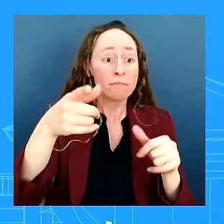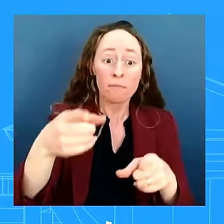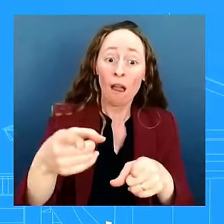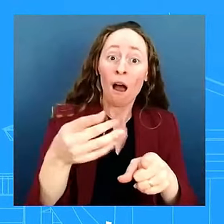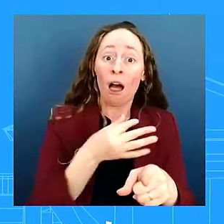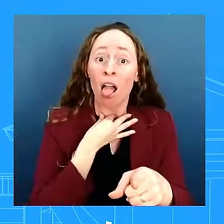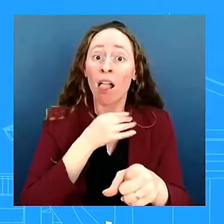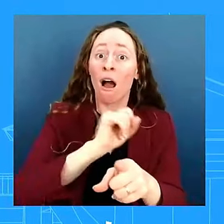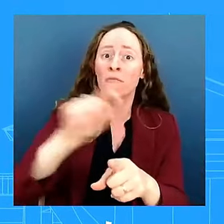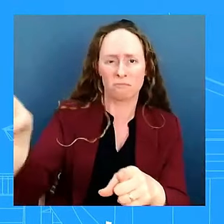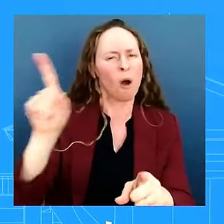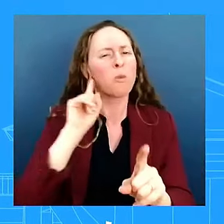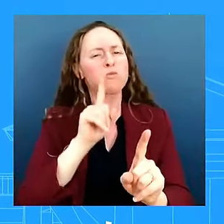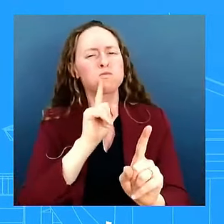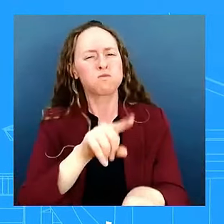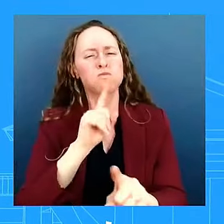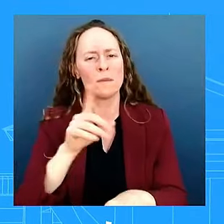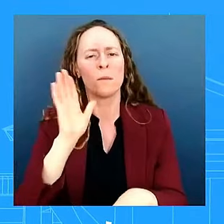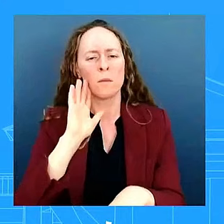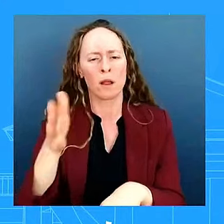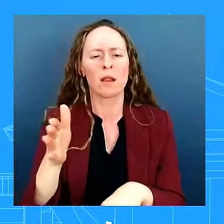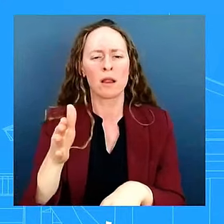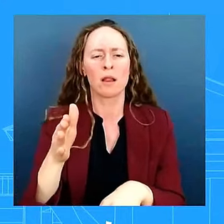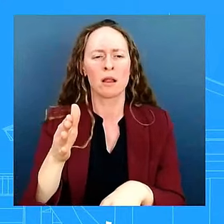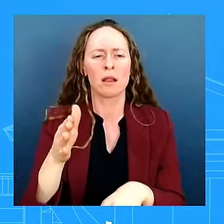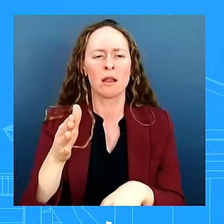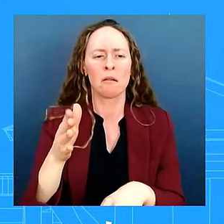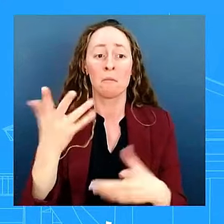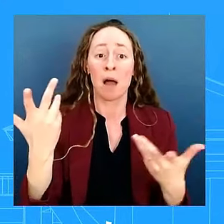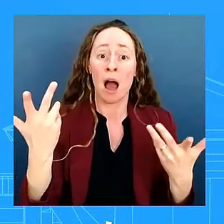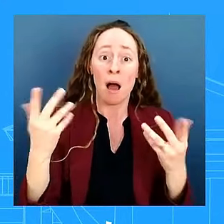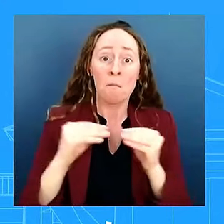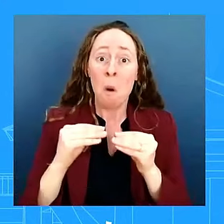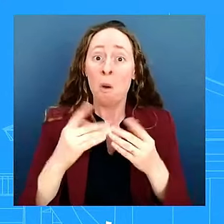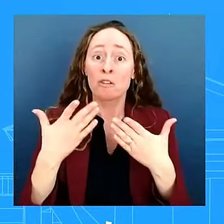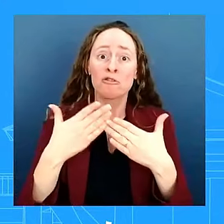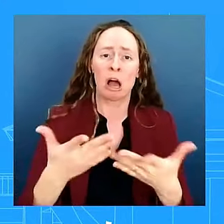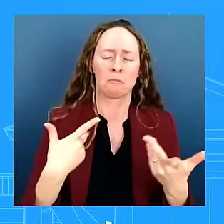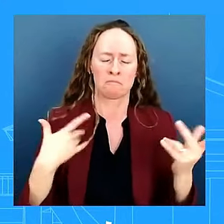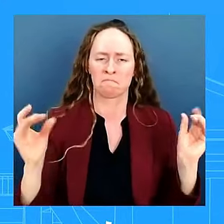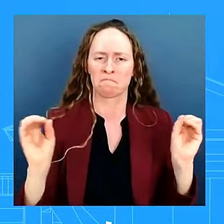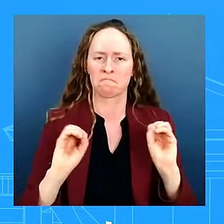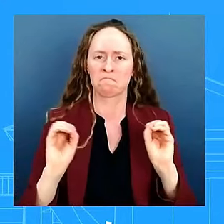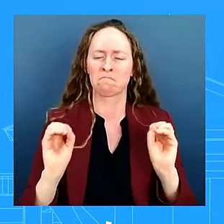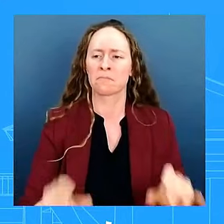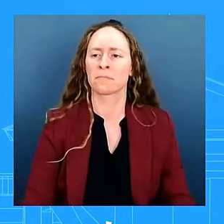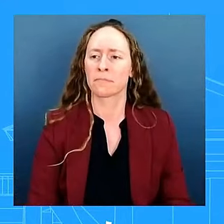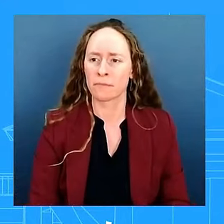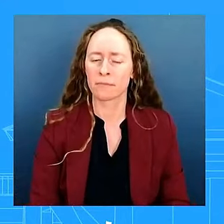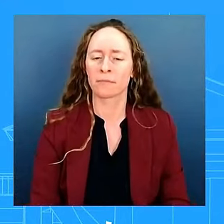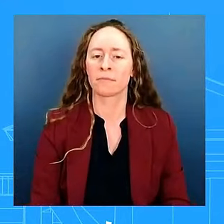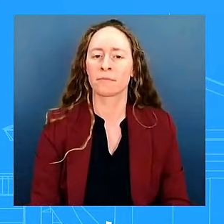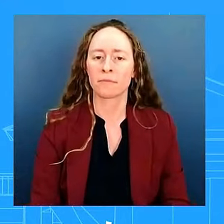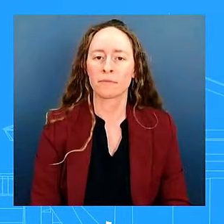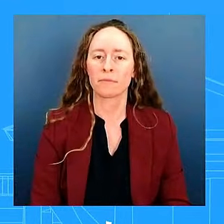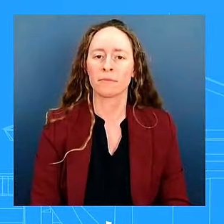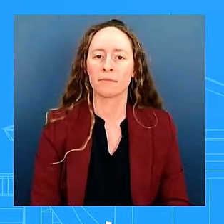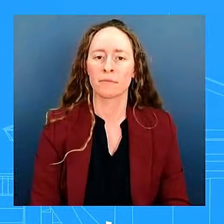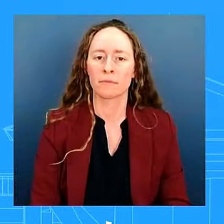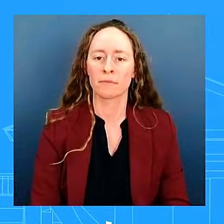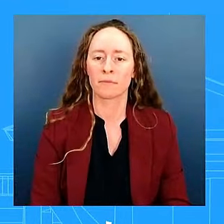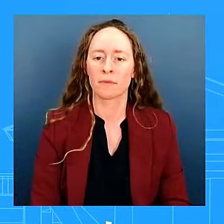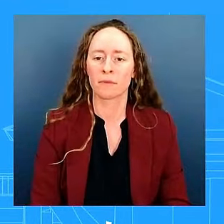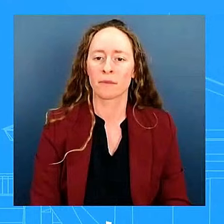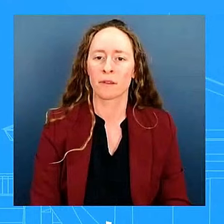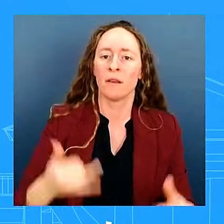beyond uh beyond tomorrow at this time and then there was a meeting today at white house with um leading ai companies i'm wondering if you